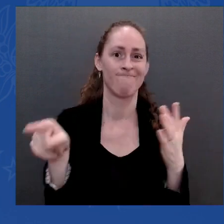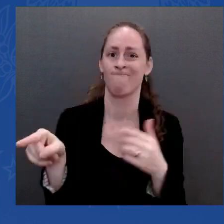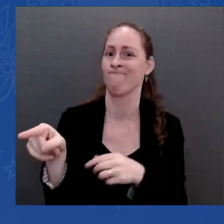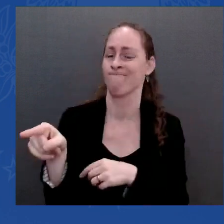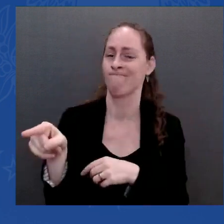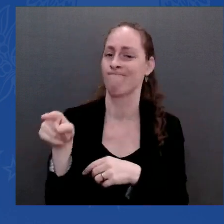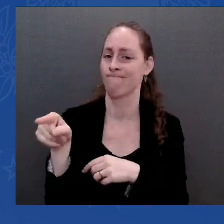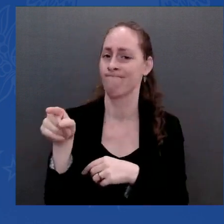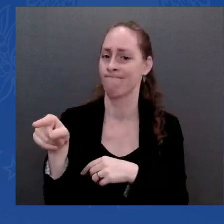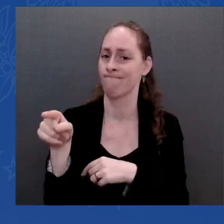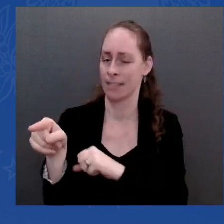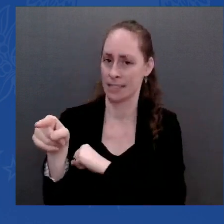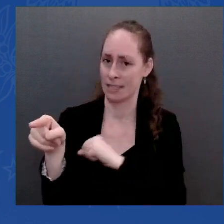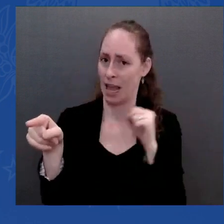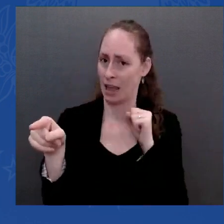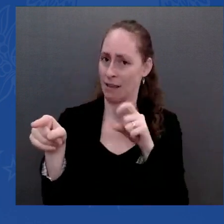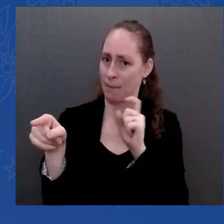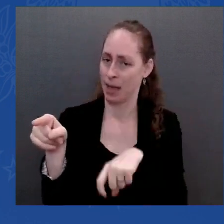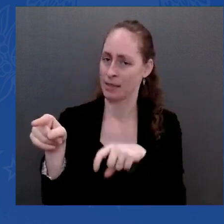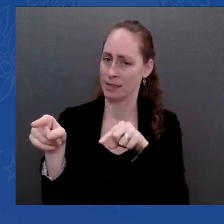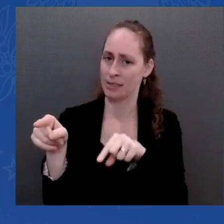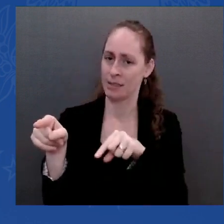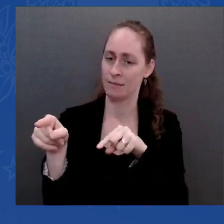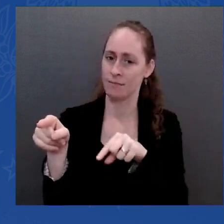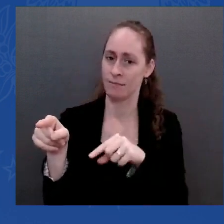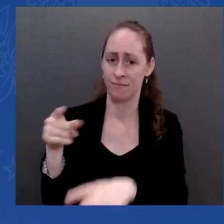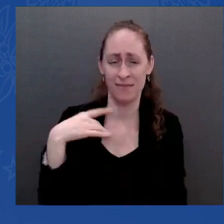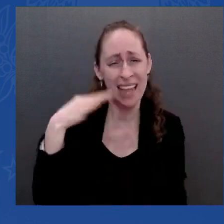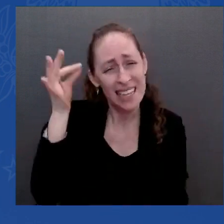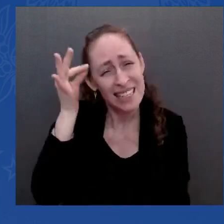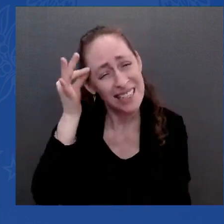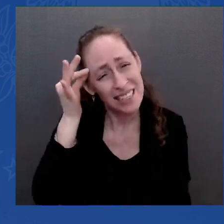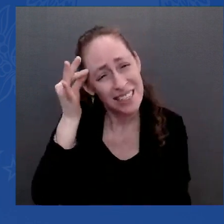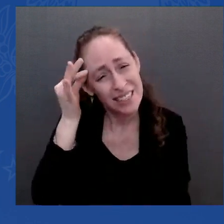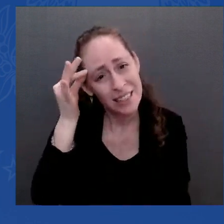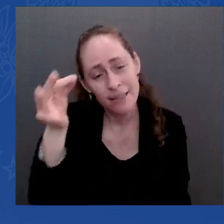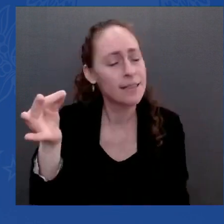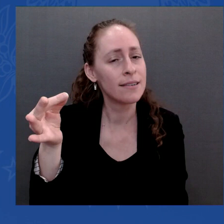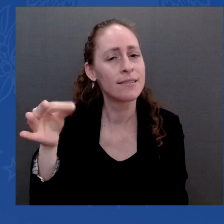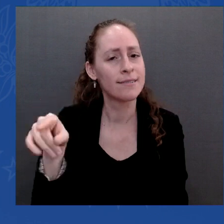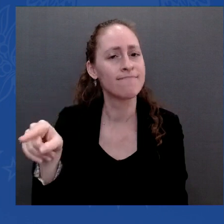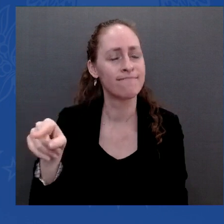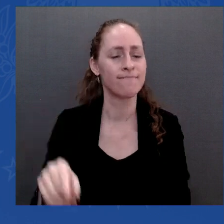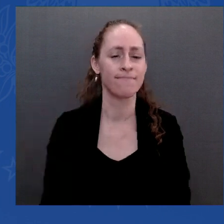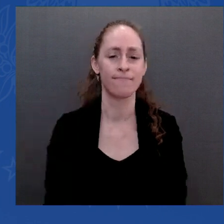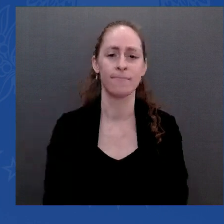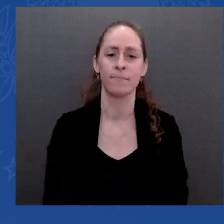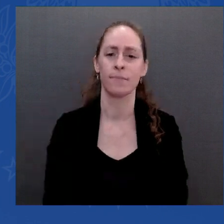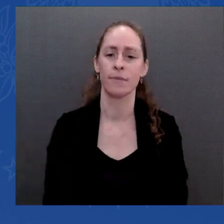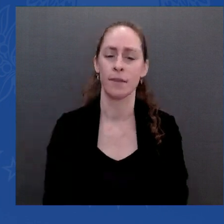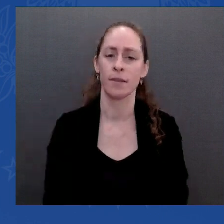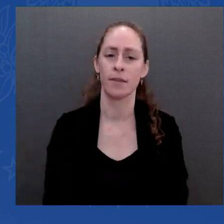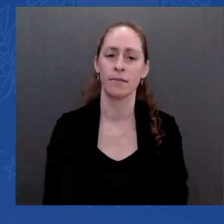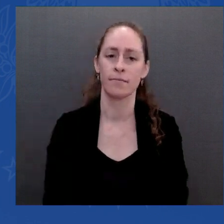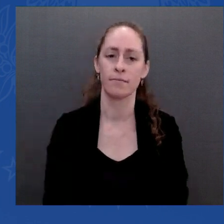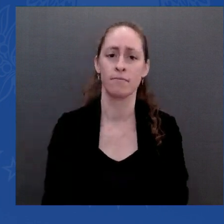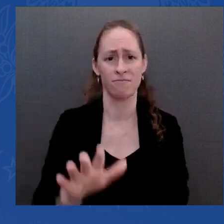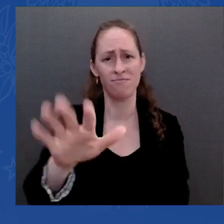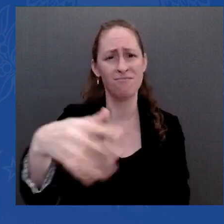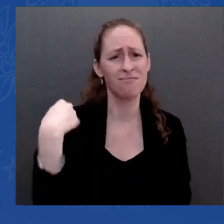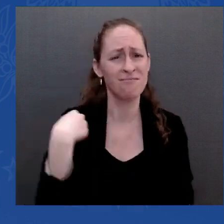close. We can do even more to lower out-of-pocket prescription costs. Under my proposal,